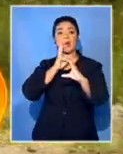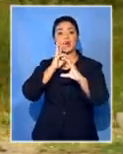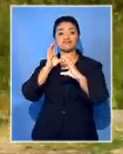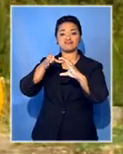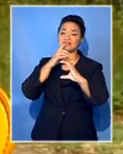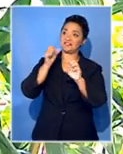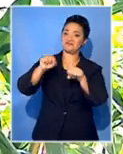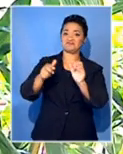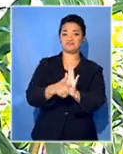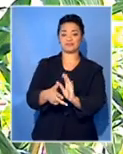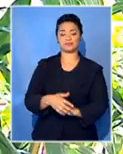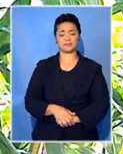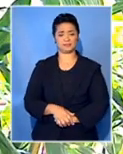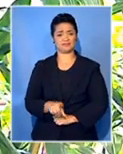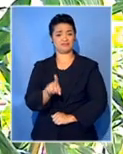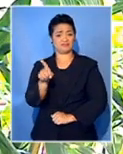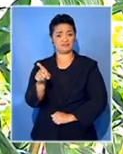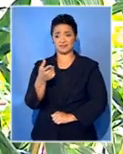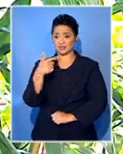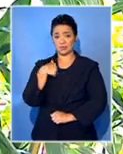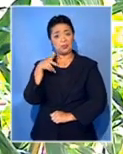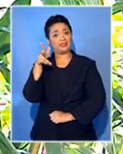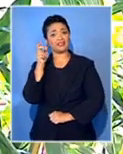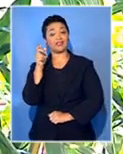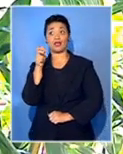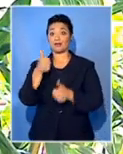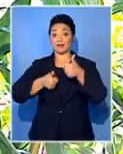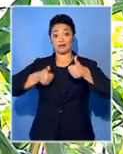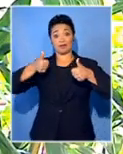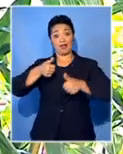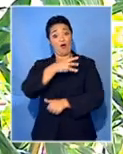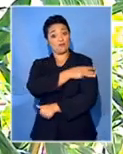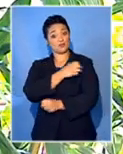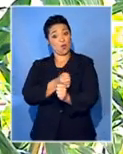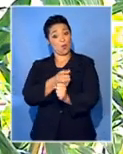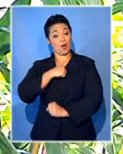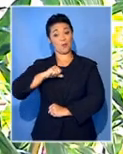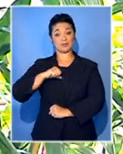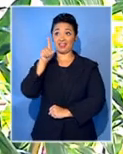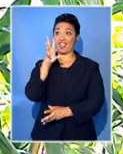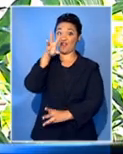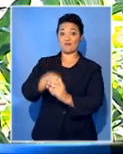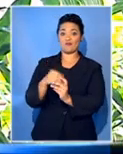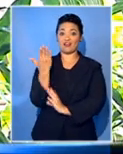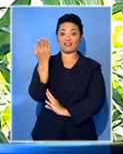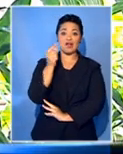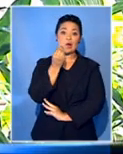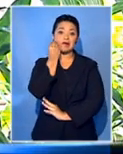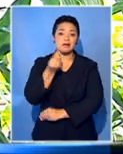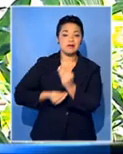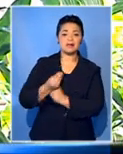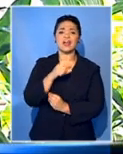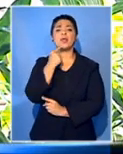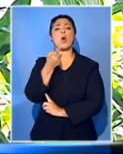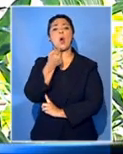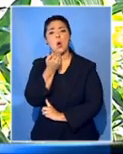denies the charge. We continue hearing stories that officials are benefiting. Who are these officials that are benefiting? Maybe you can tell me a